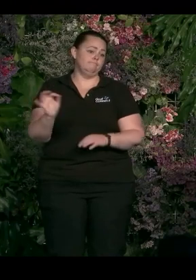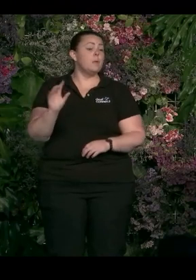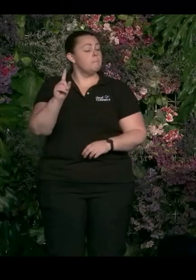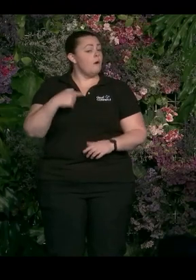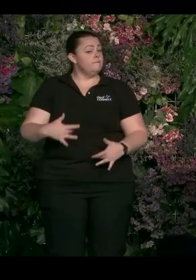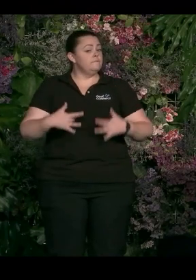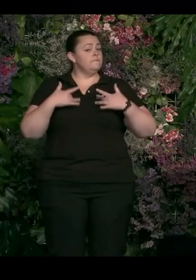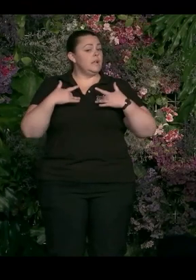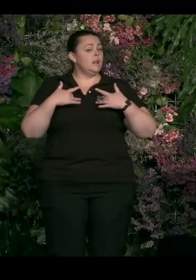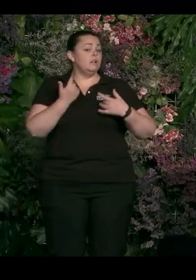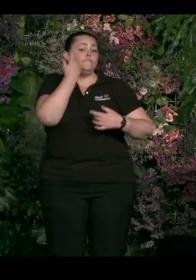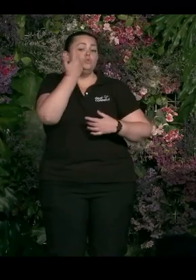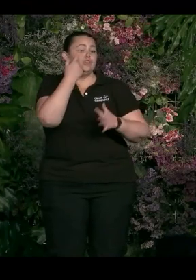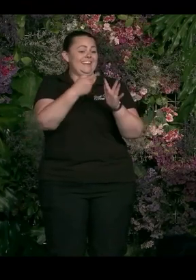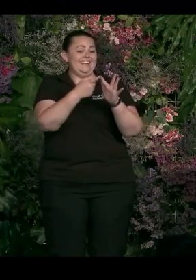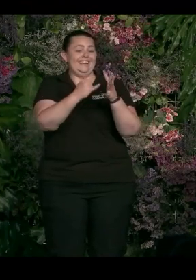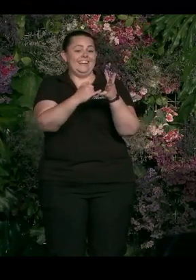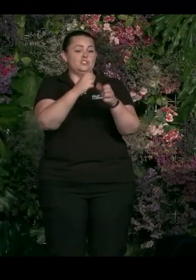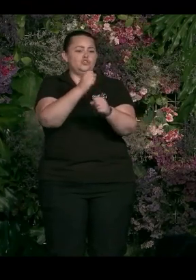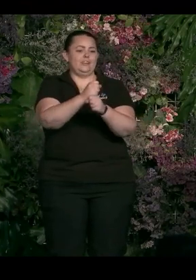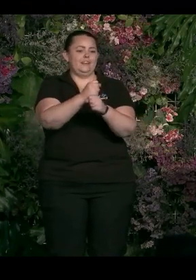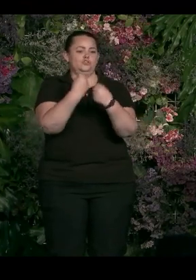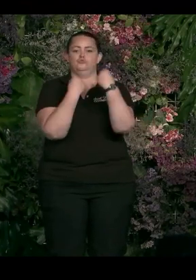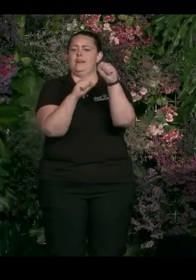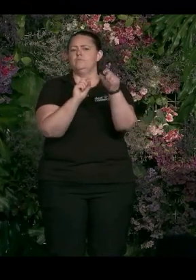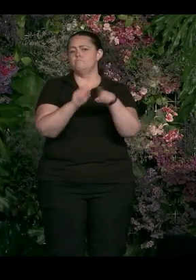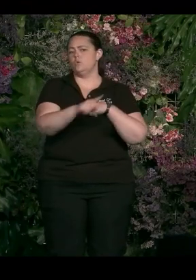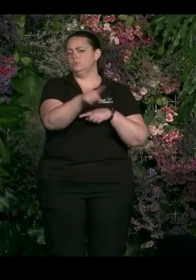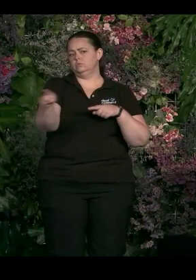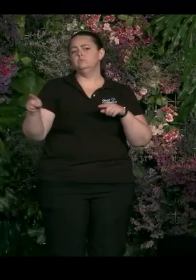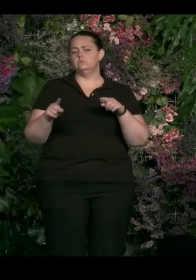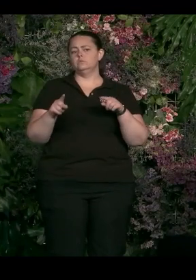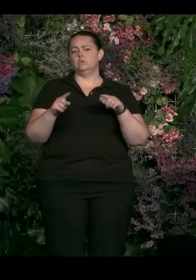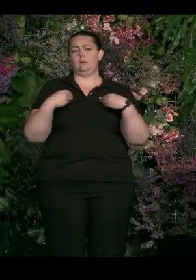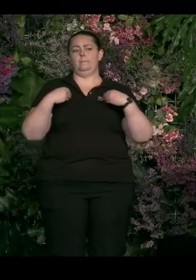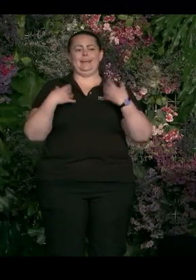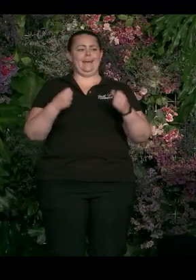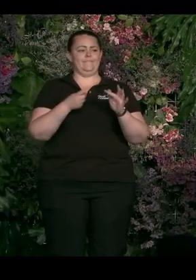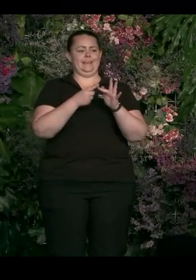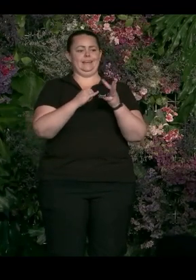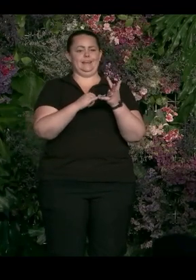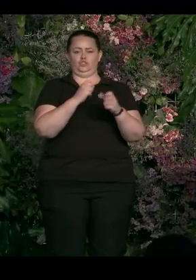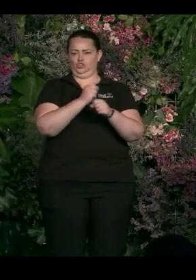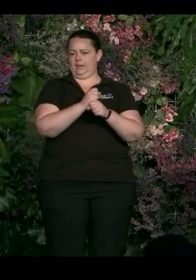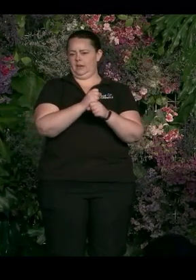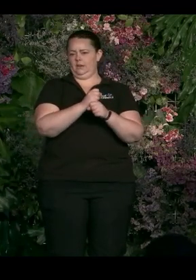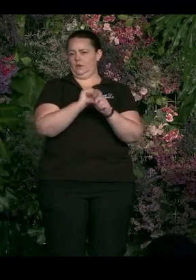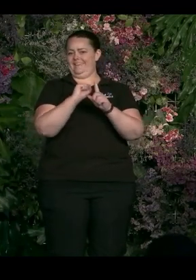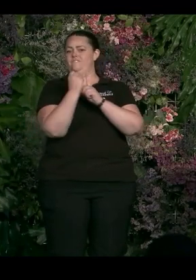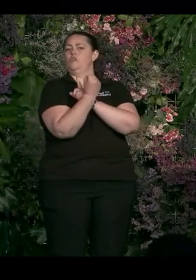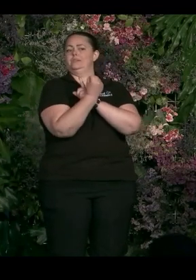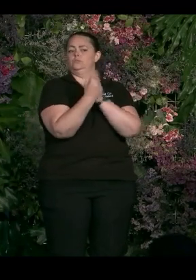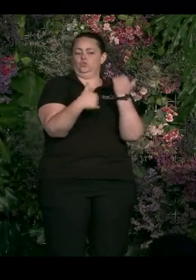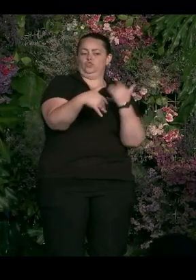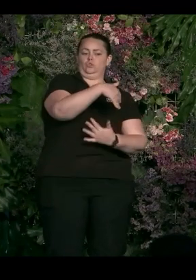future, so ESG strategies. Most companies now have an ESG strategy. Environmental, social, and governance. And that's what I've been focusing on. That's part of our new